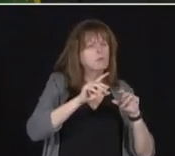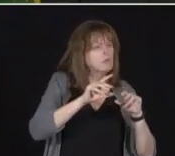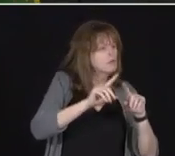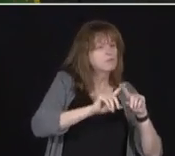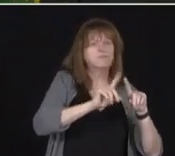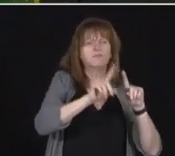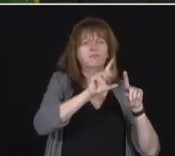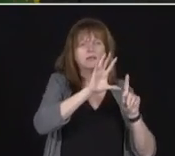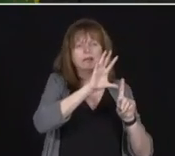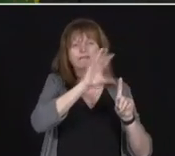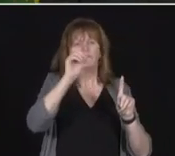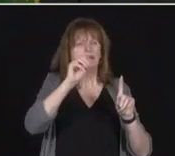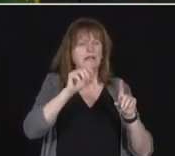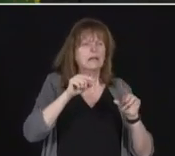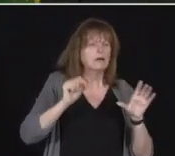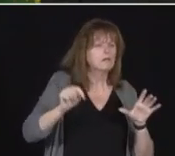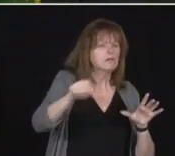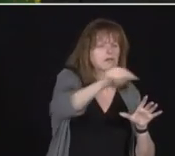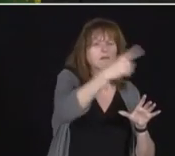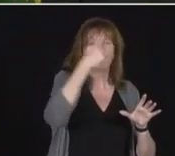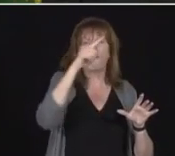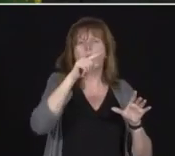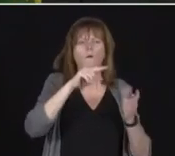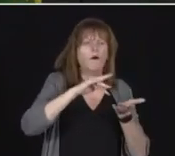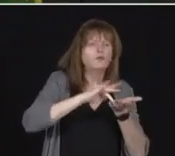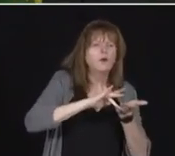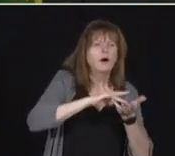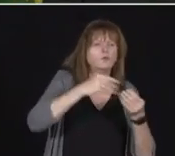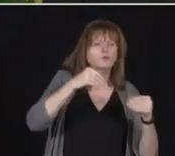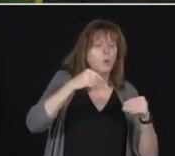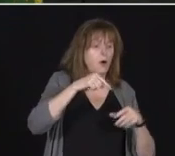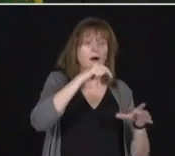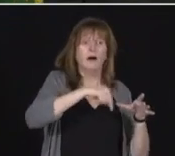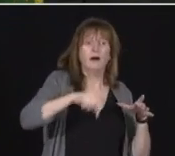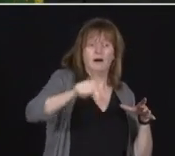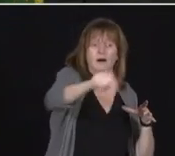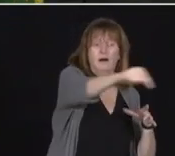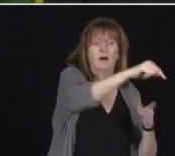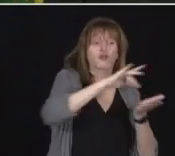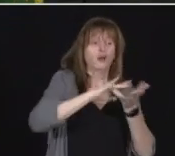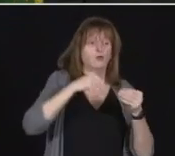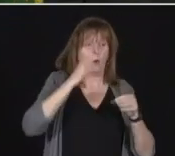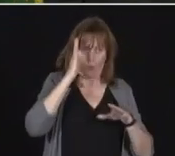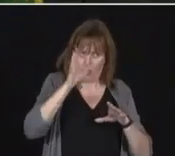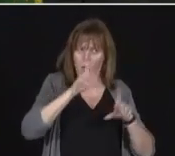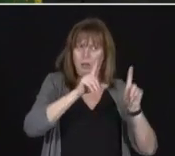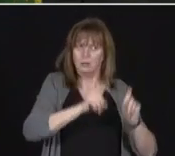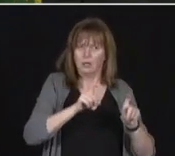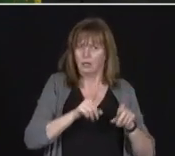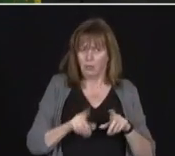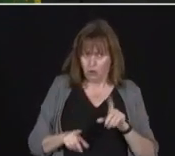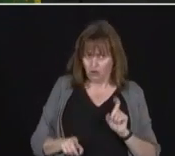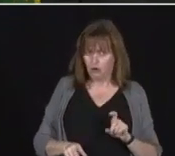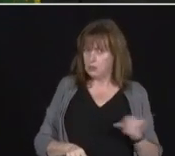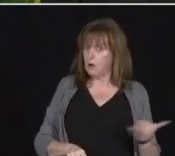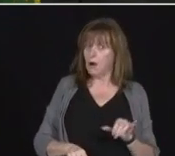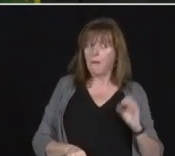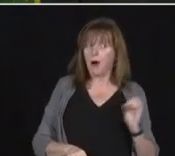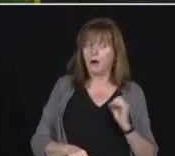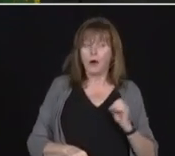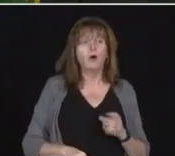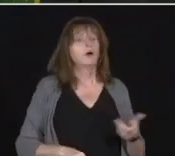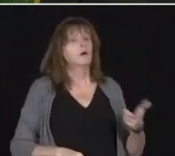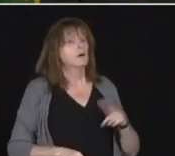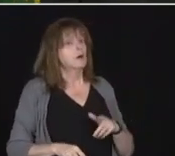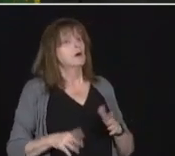our existing pharmacies to make testing more widespread? Well, we are in conversations right with some of the largest pharmacies.